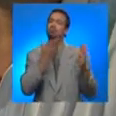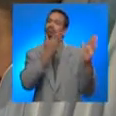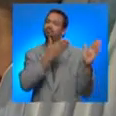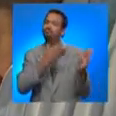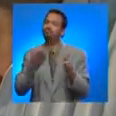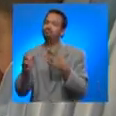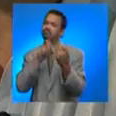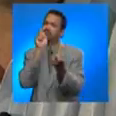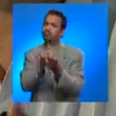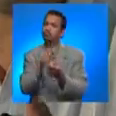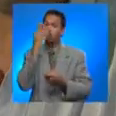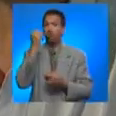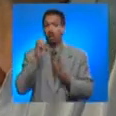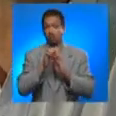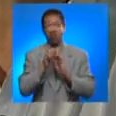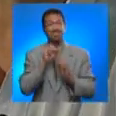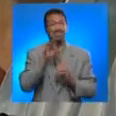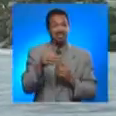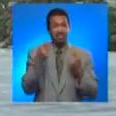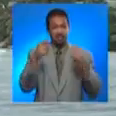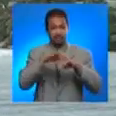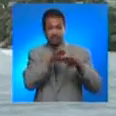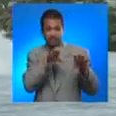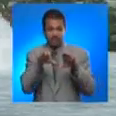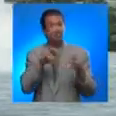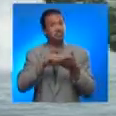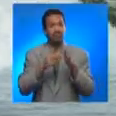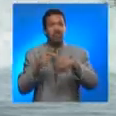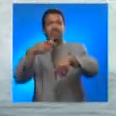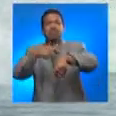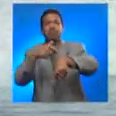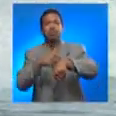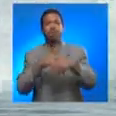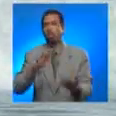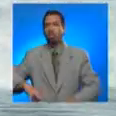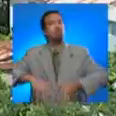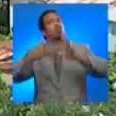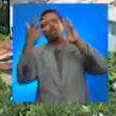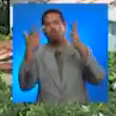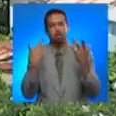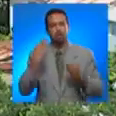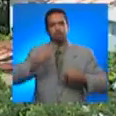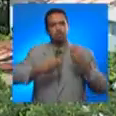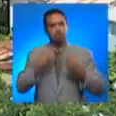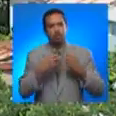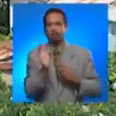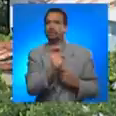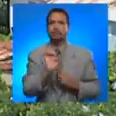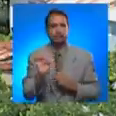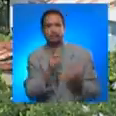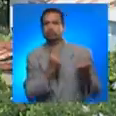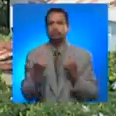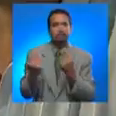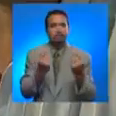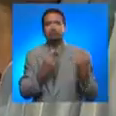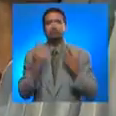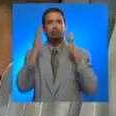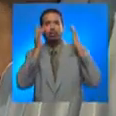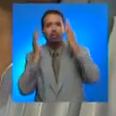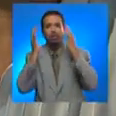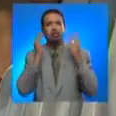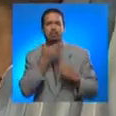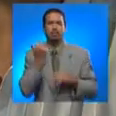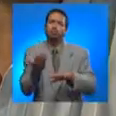upon arrival of the event, there will be crisis problems will arise and we must have all answers before